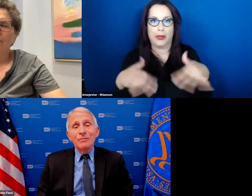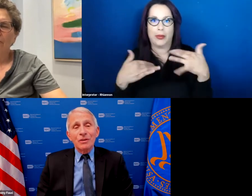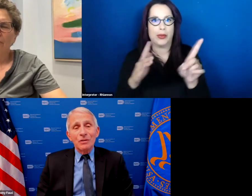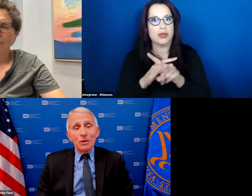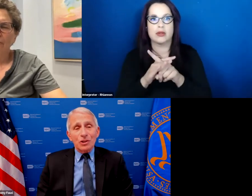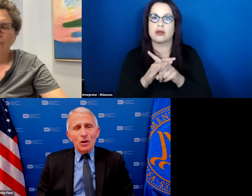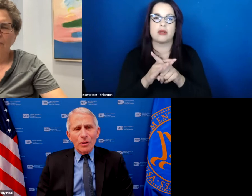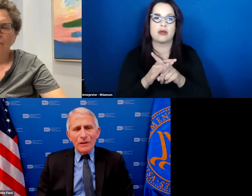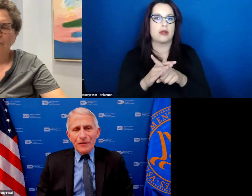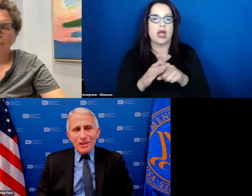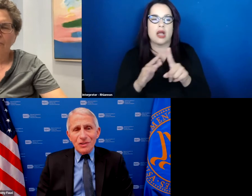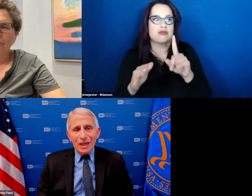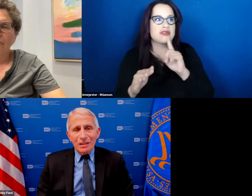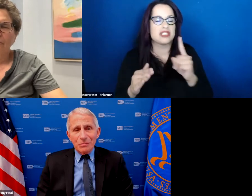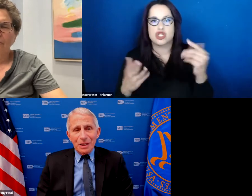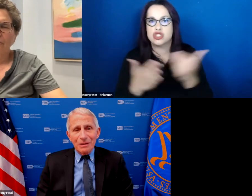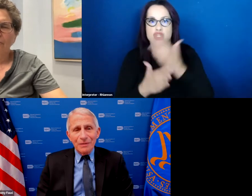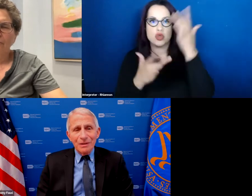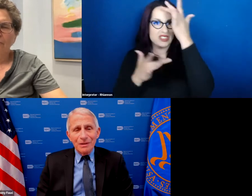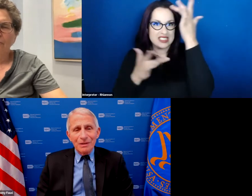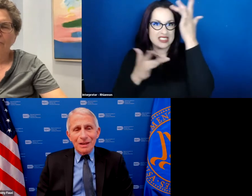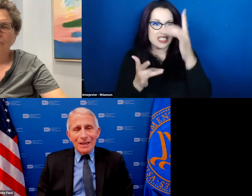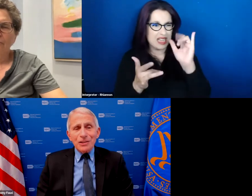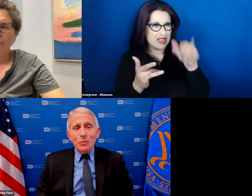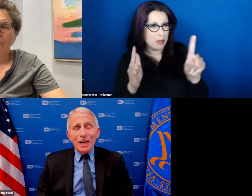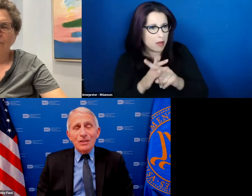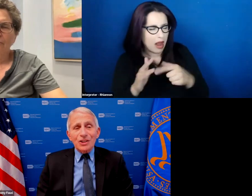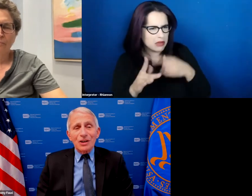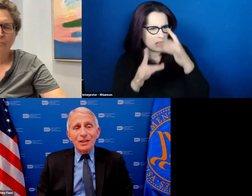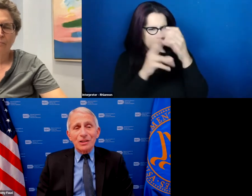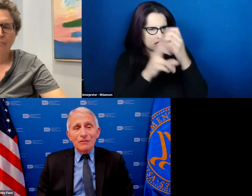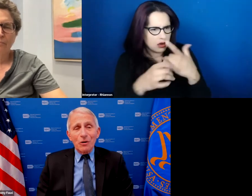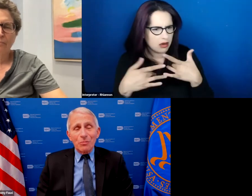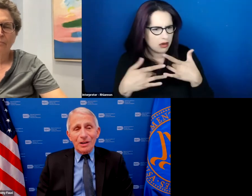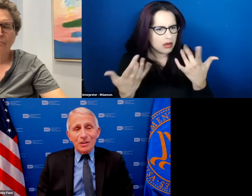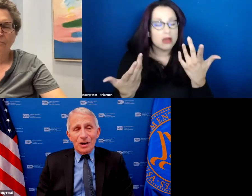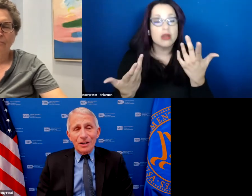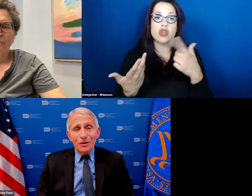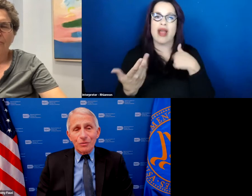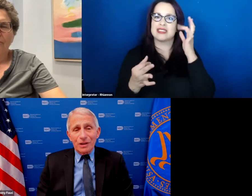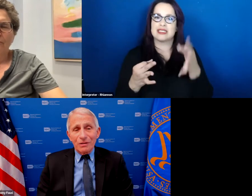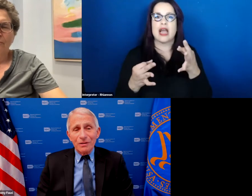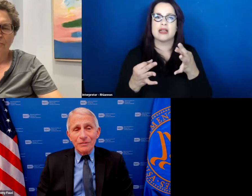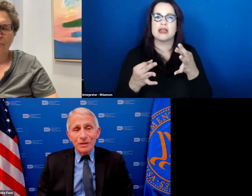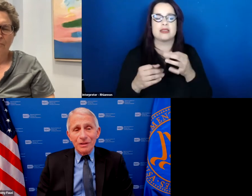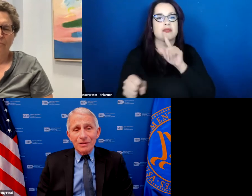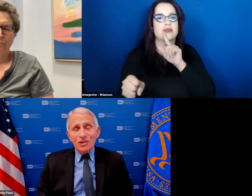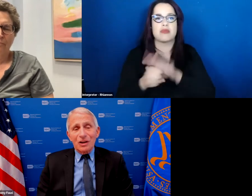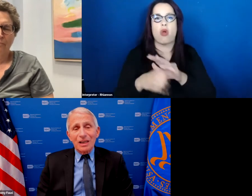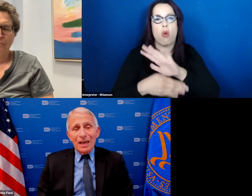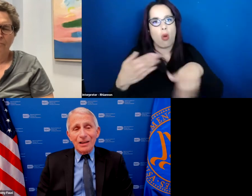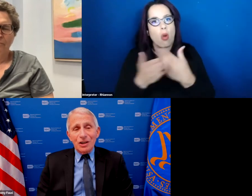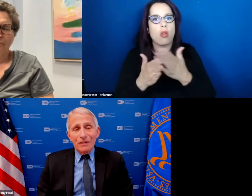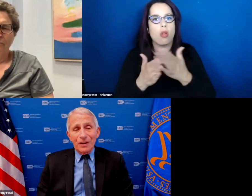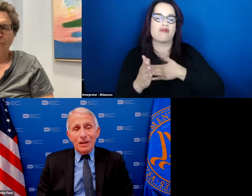which totally fascinated me and that's when i decided to devote my entire career to